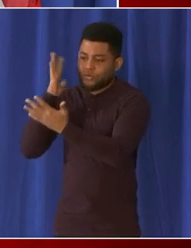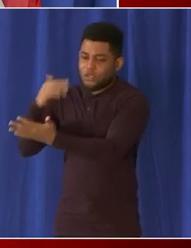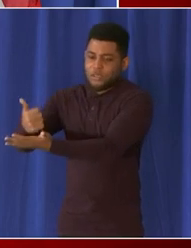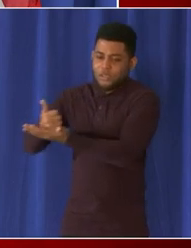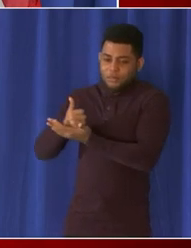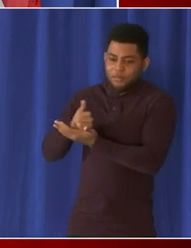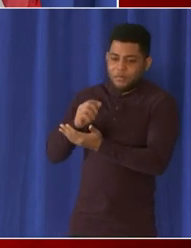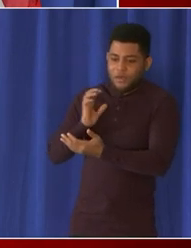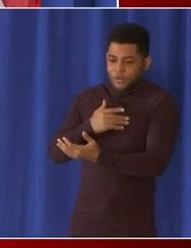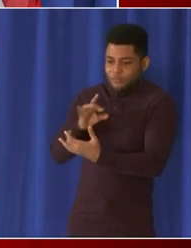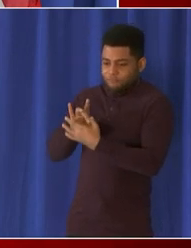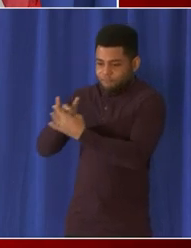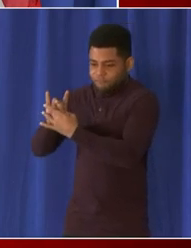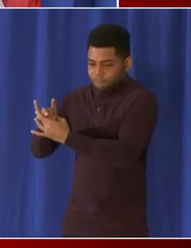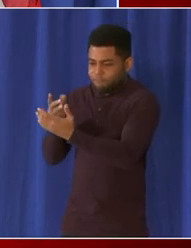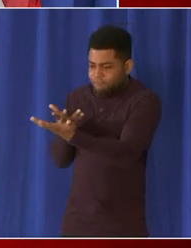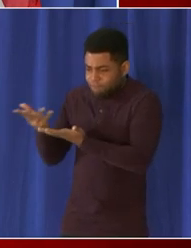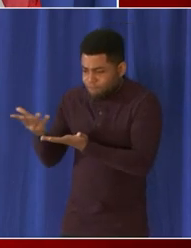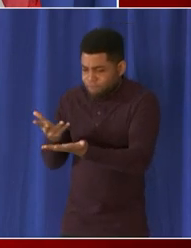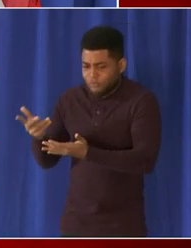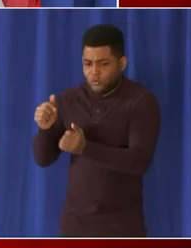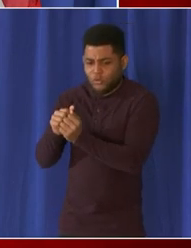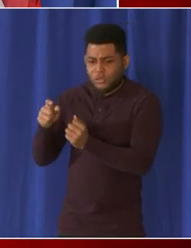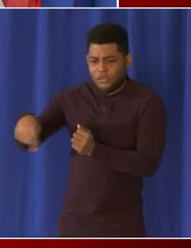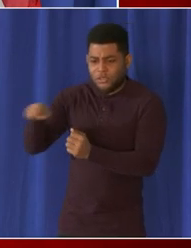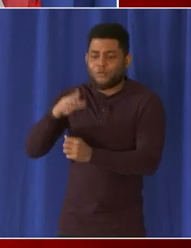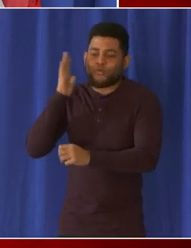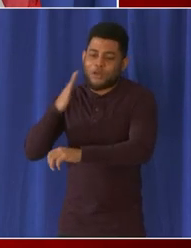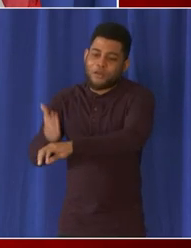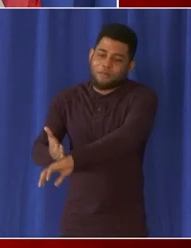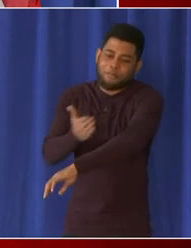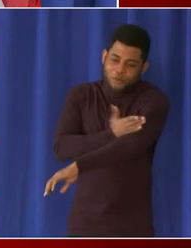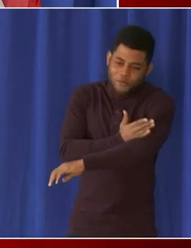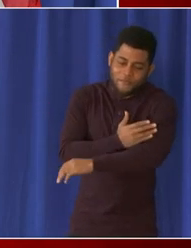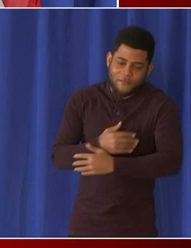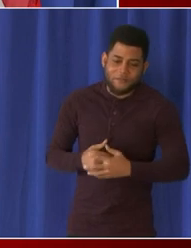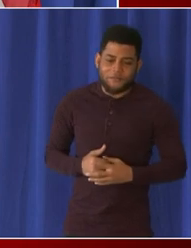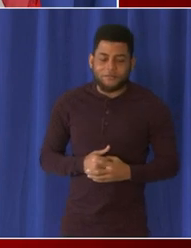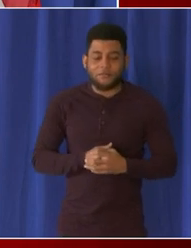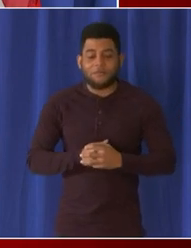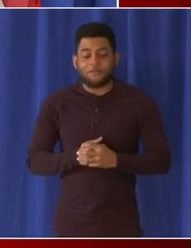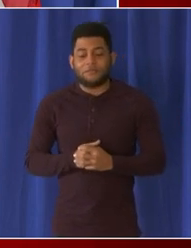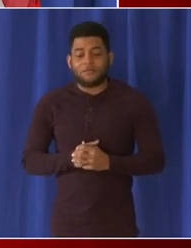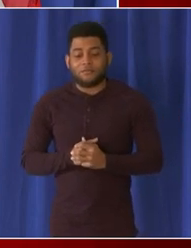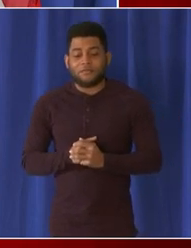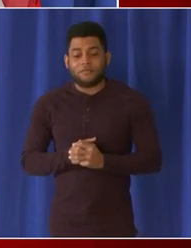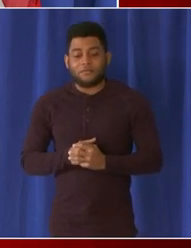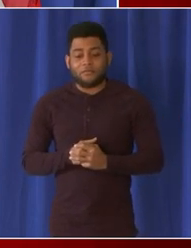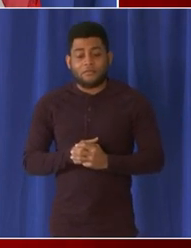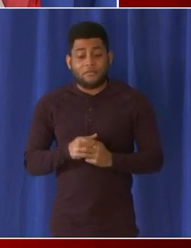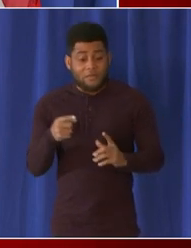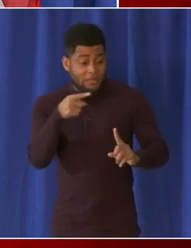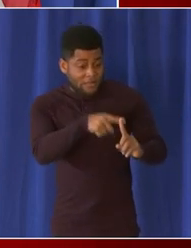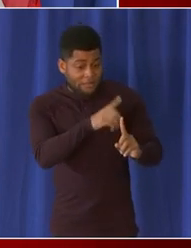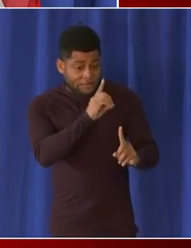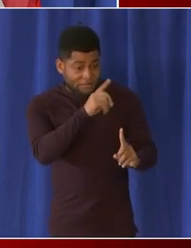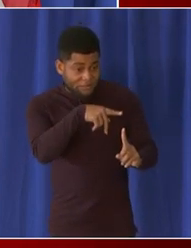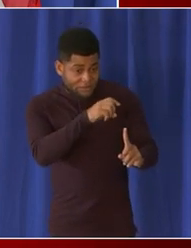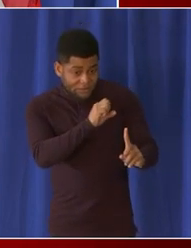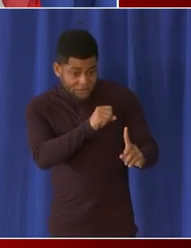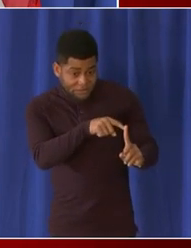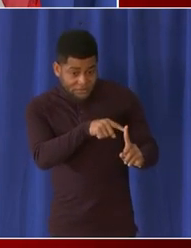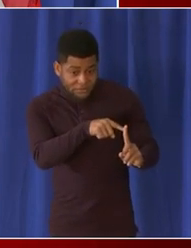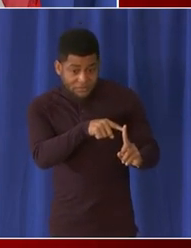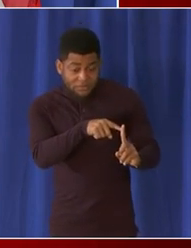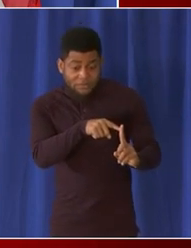relationships and the experience for people who are with us at dc jail and dpw and dpw